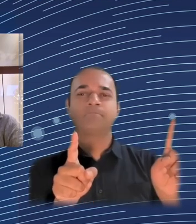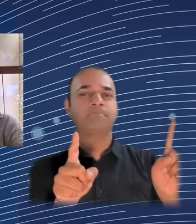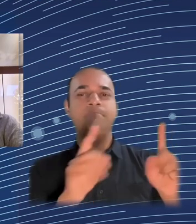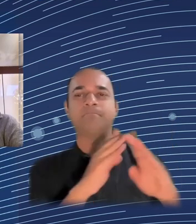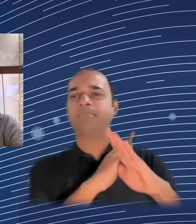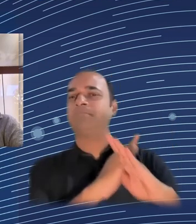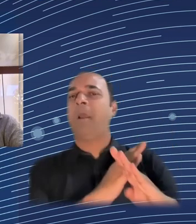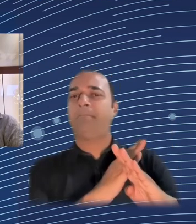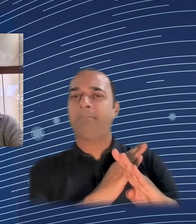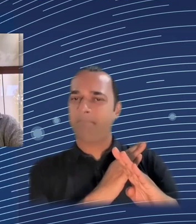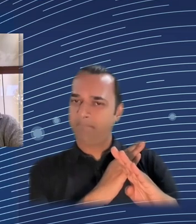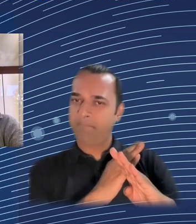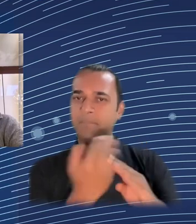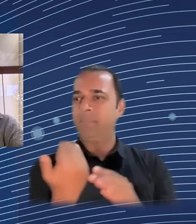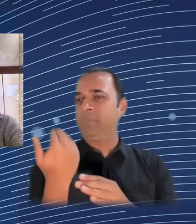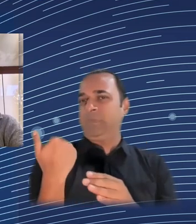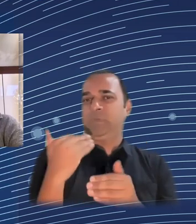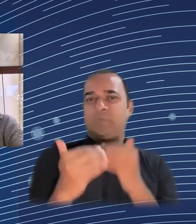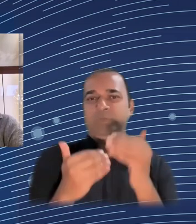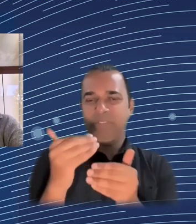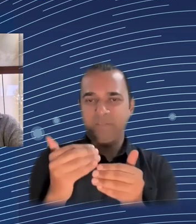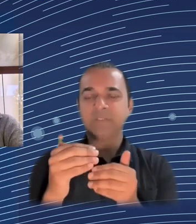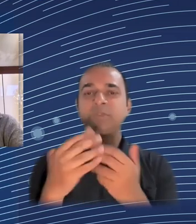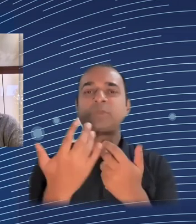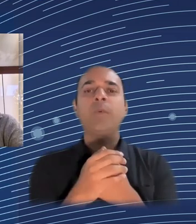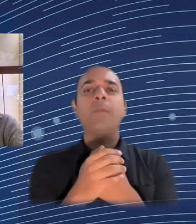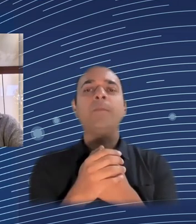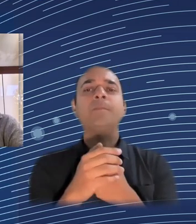as a priority in funding? Would that make sense? Thank you.